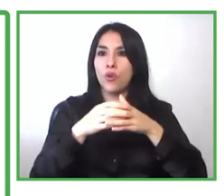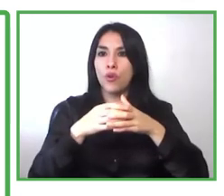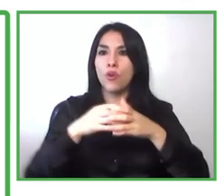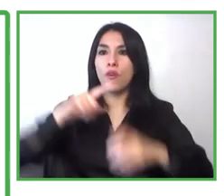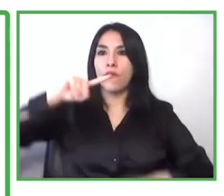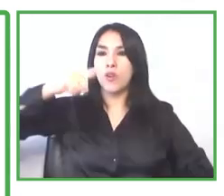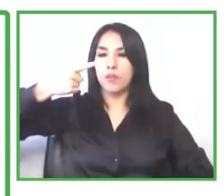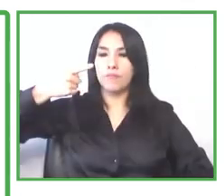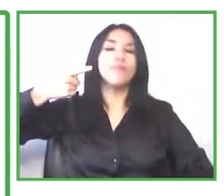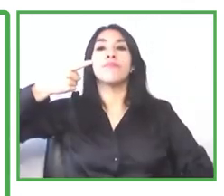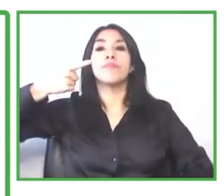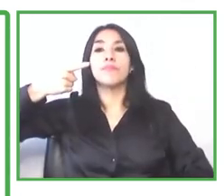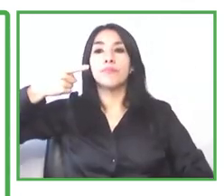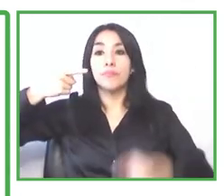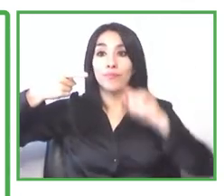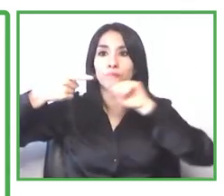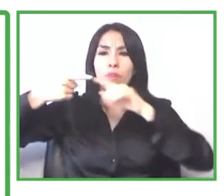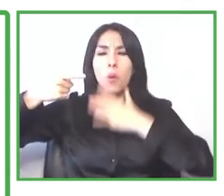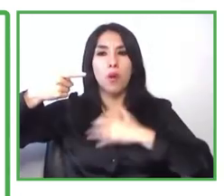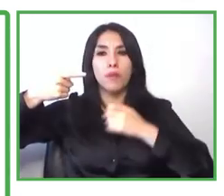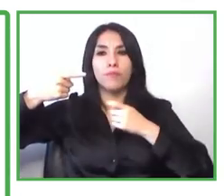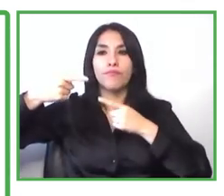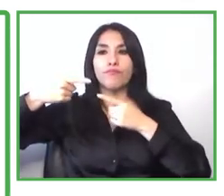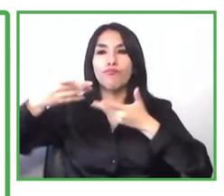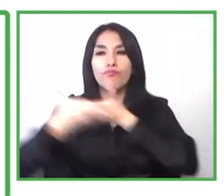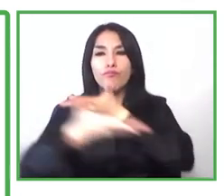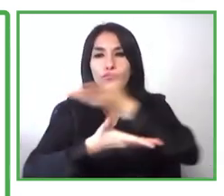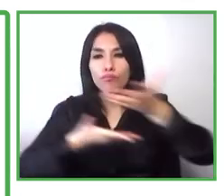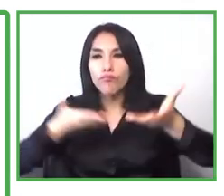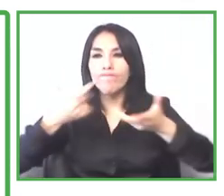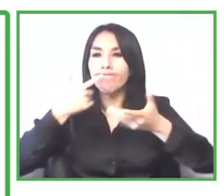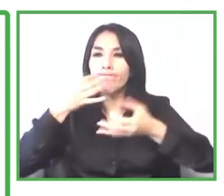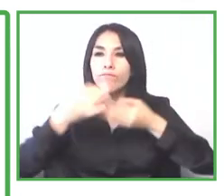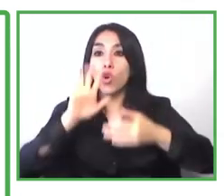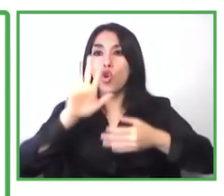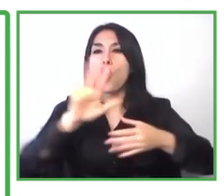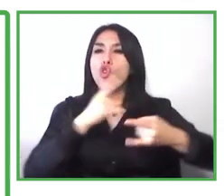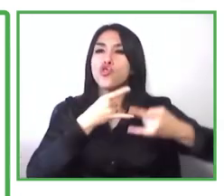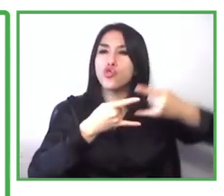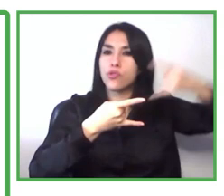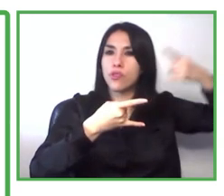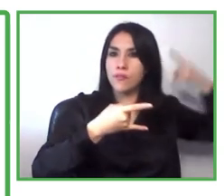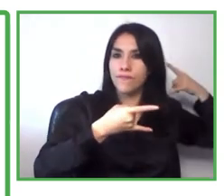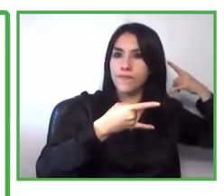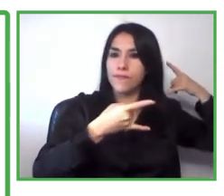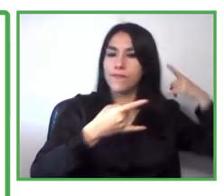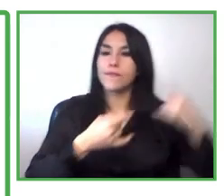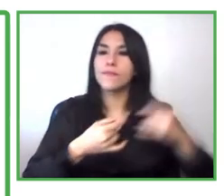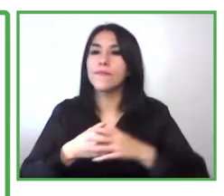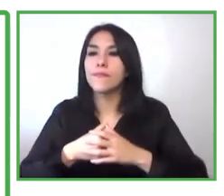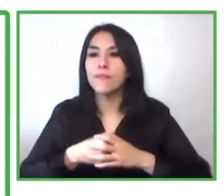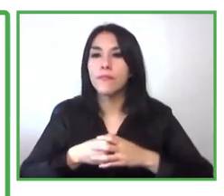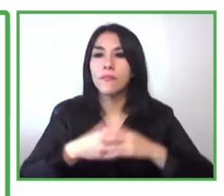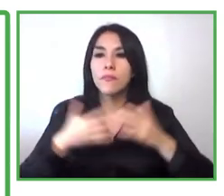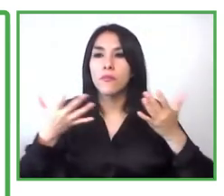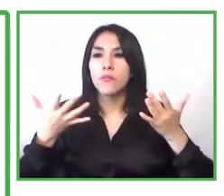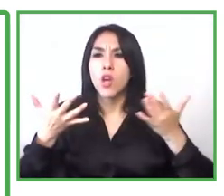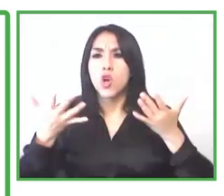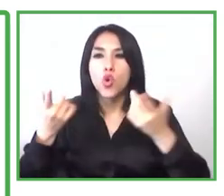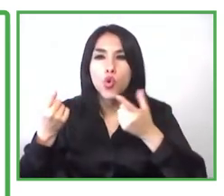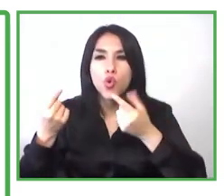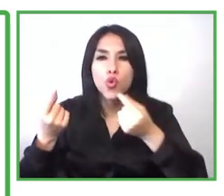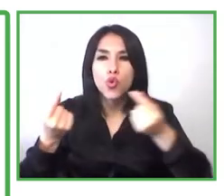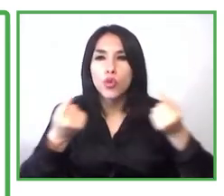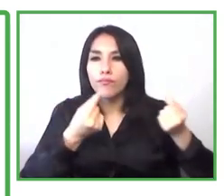to to create uh the organization and uh this project uh i was born in a village in